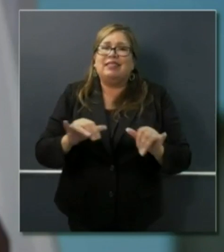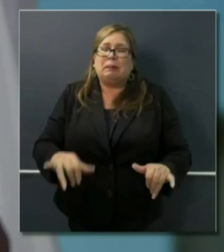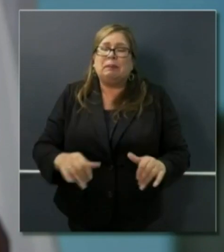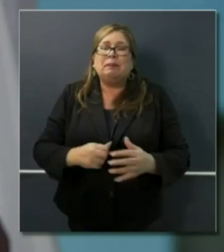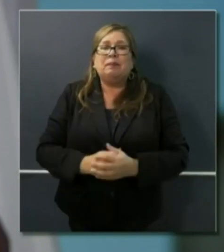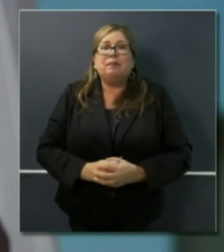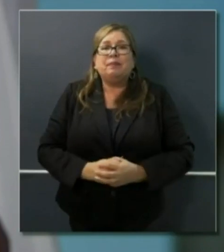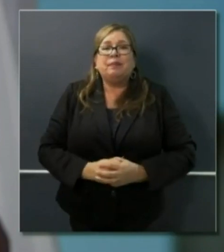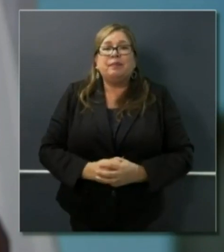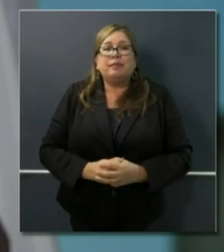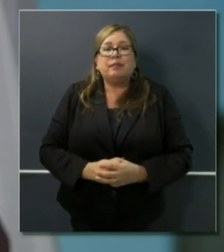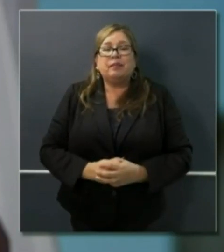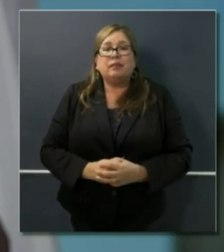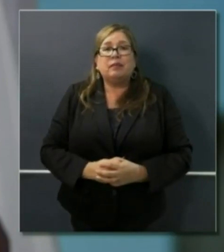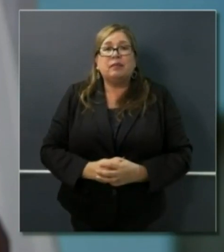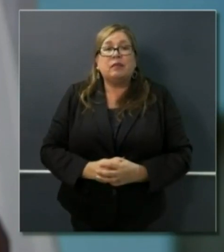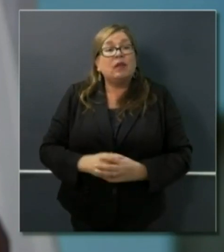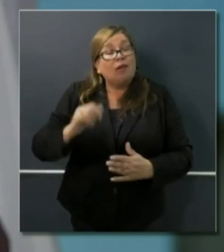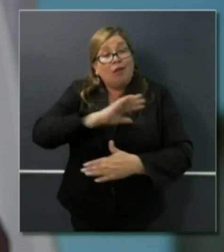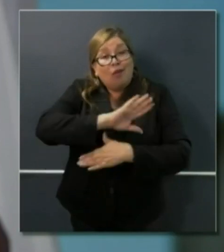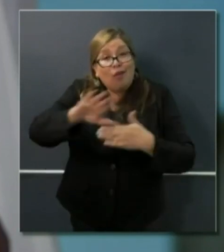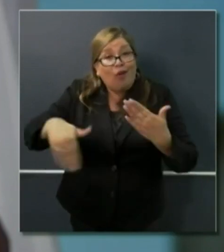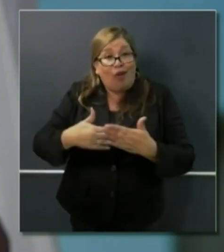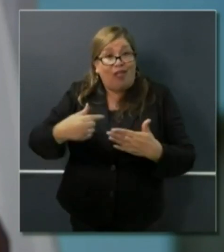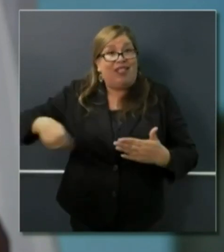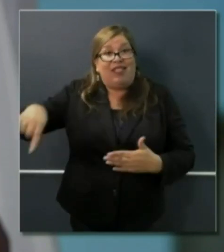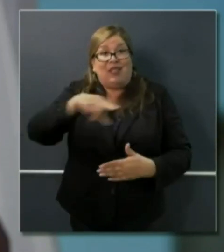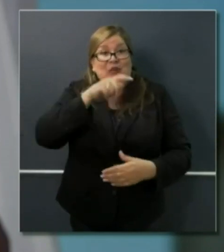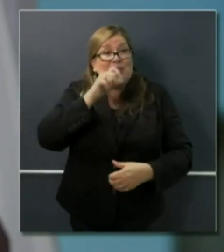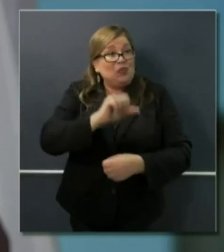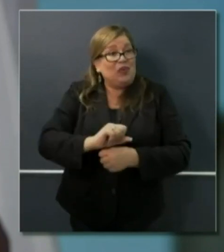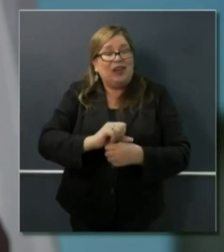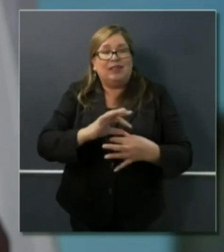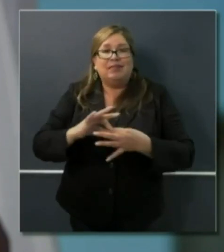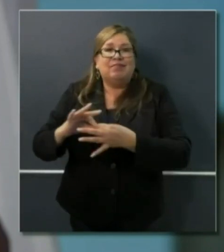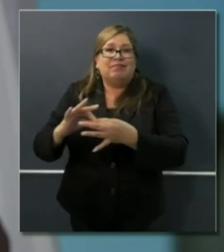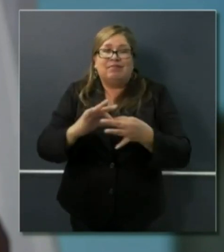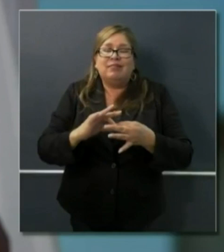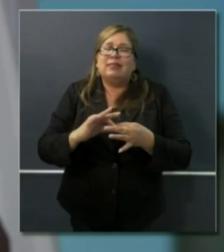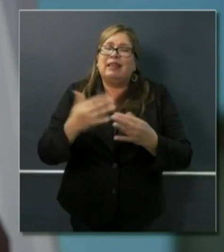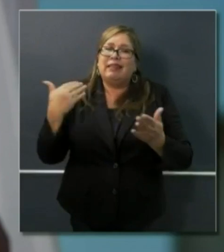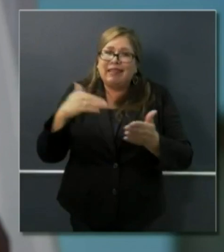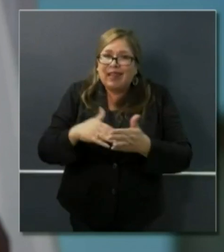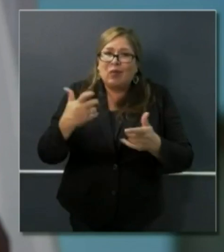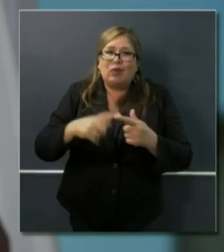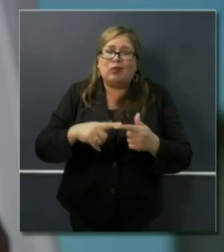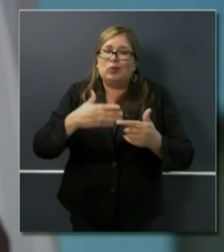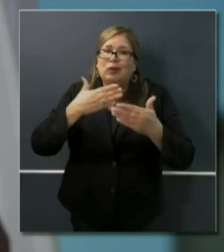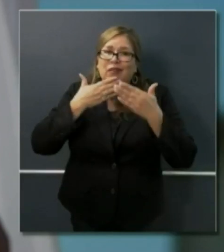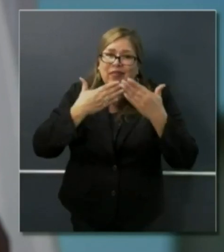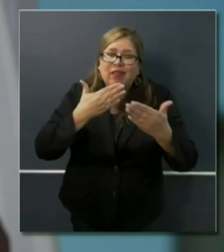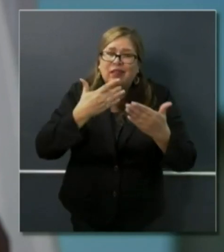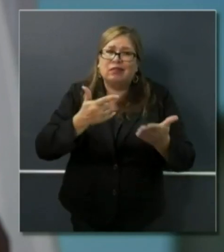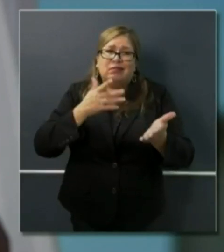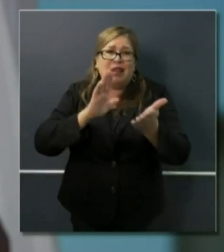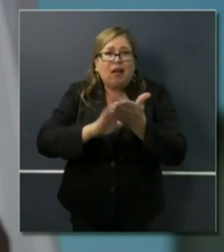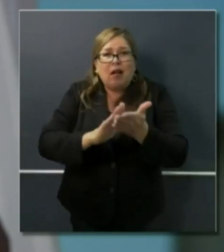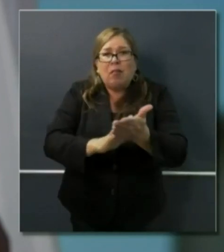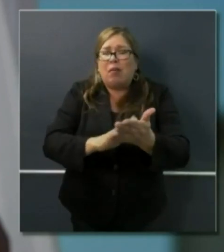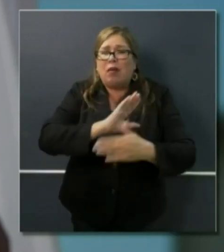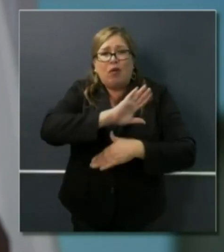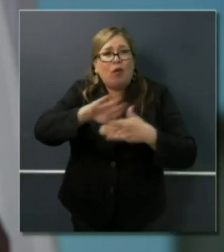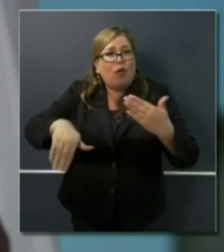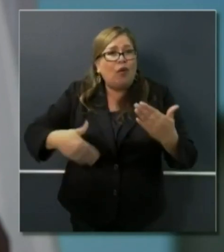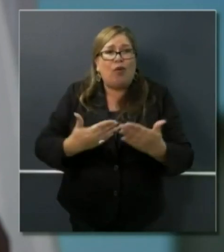Speaking about everybody being in this together, I just want to continue to compliment and thank all of the